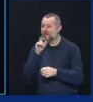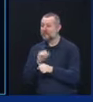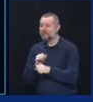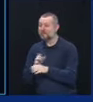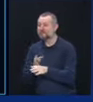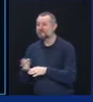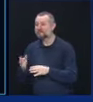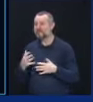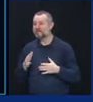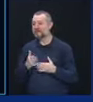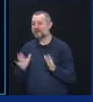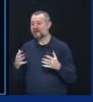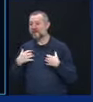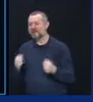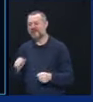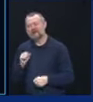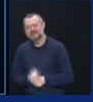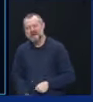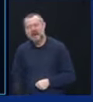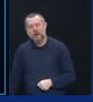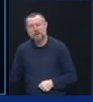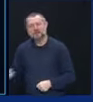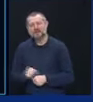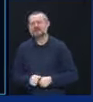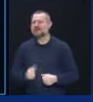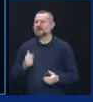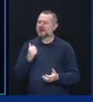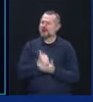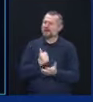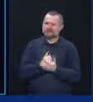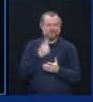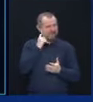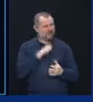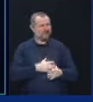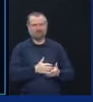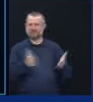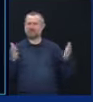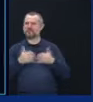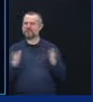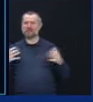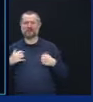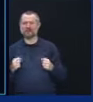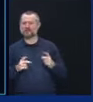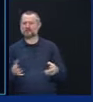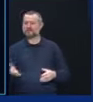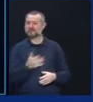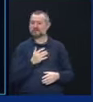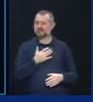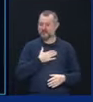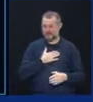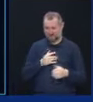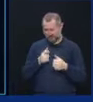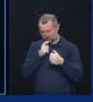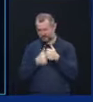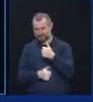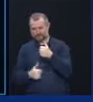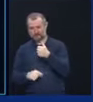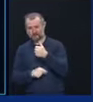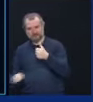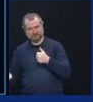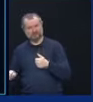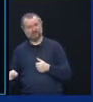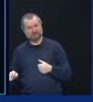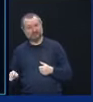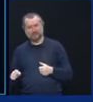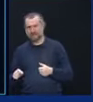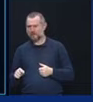dedicated their lives to public health service. I have public health officials here who could